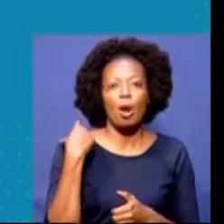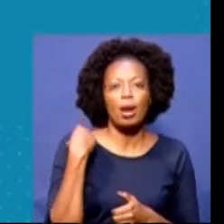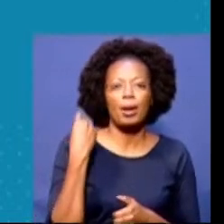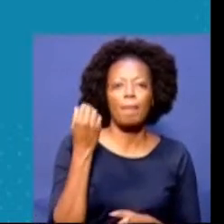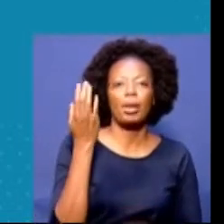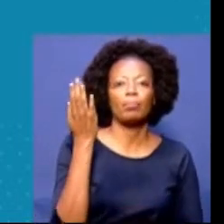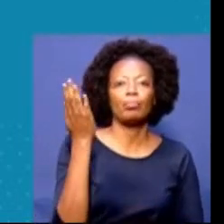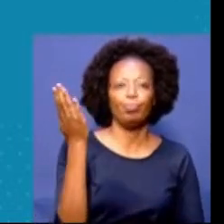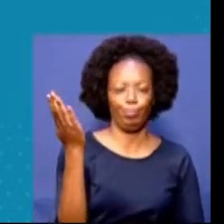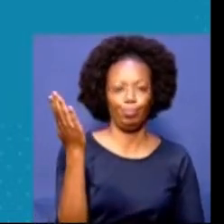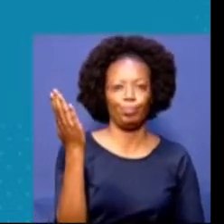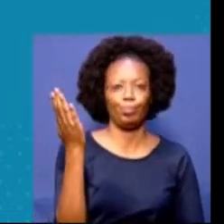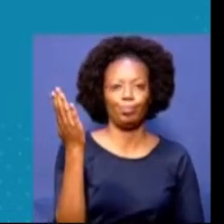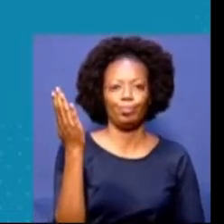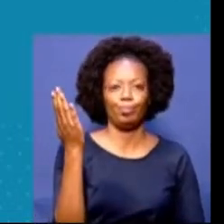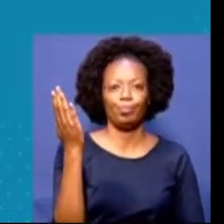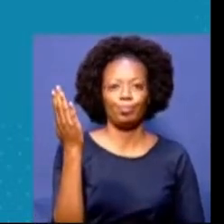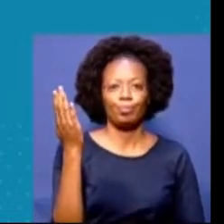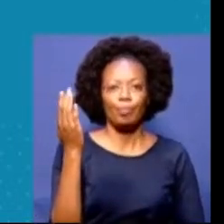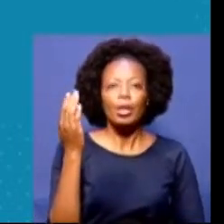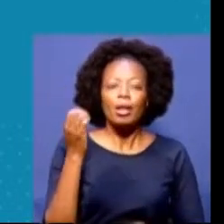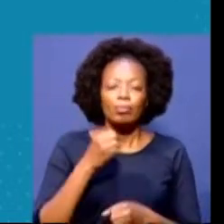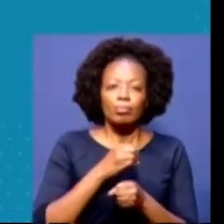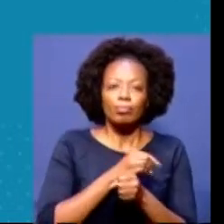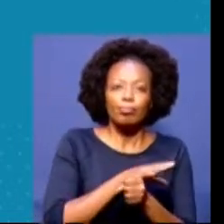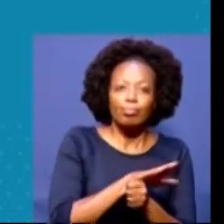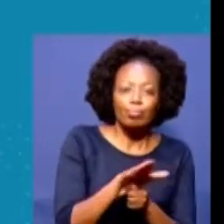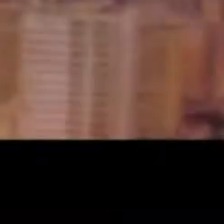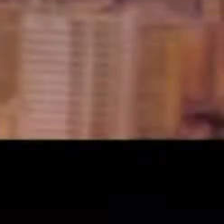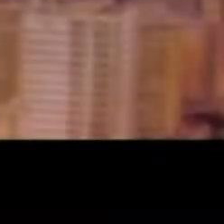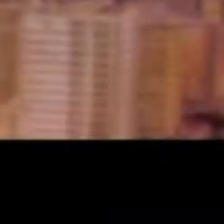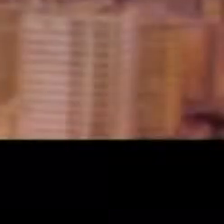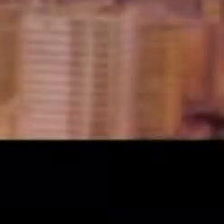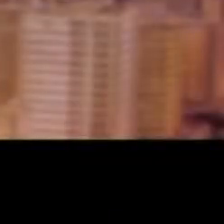au bonyeza star 719 harsh.